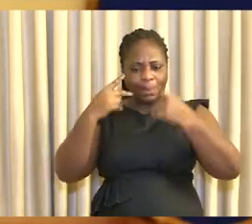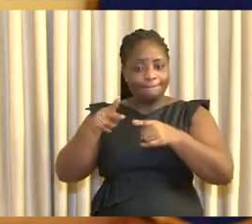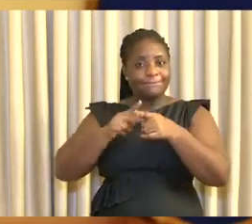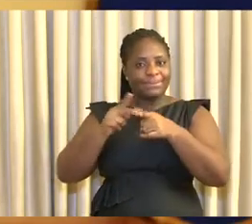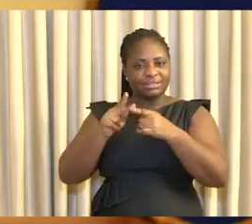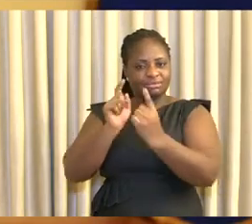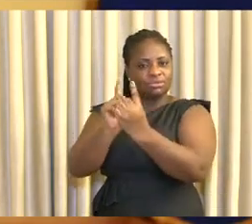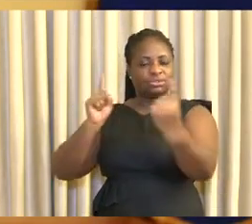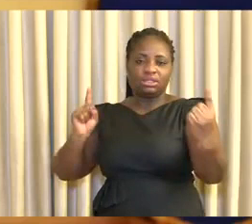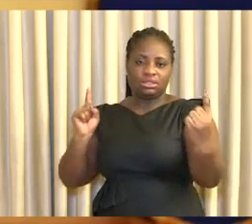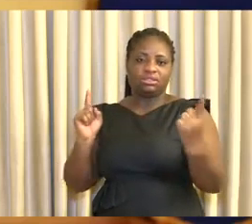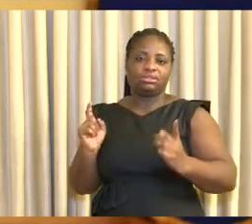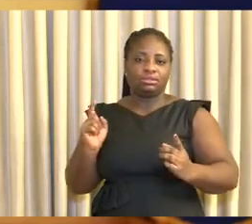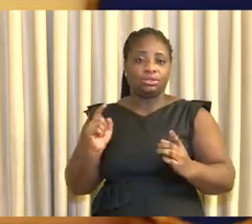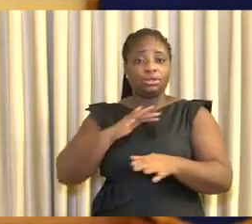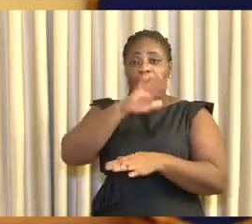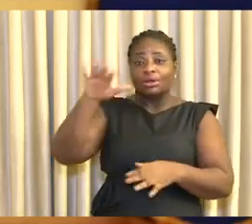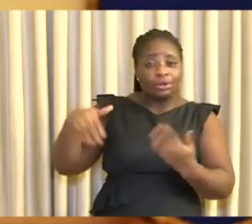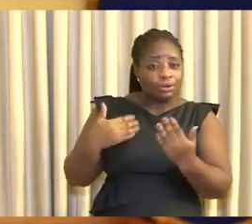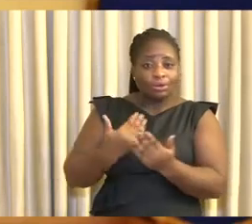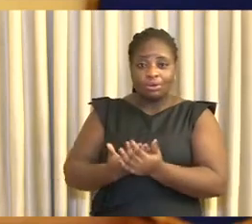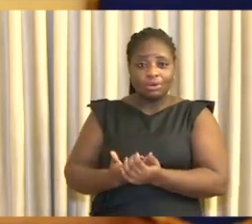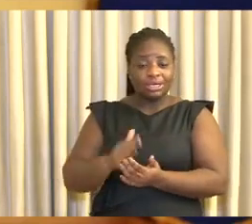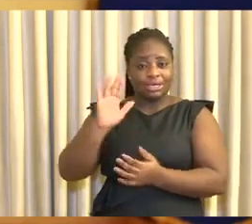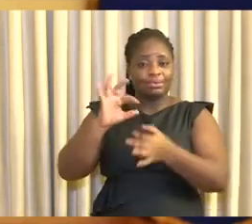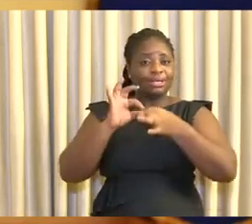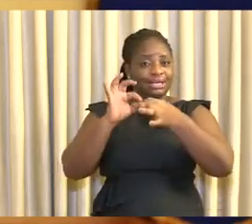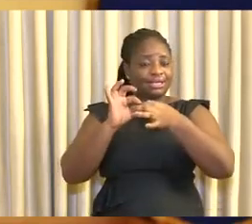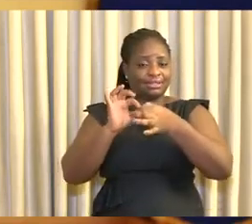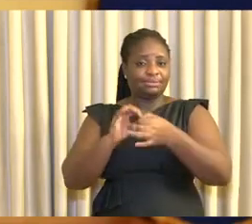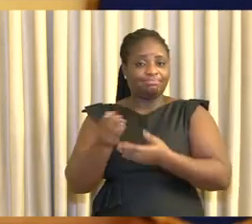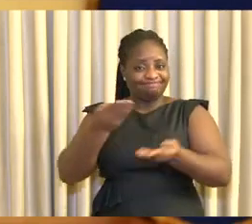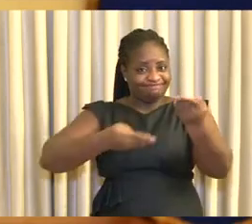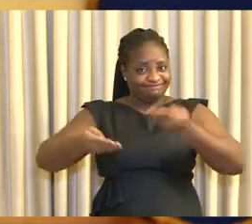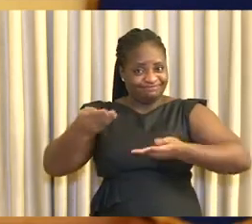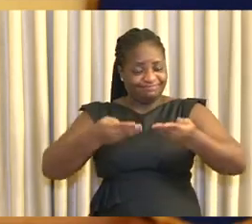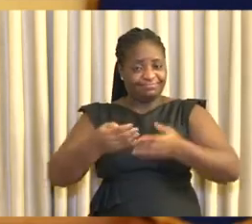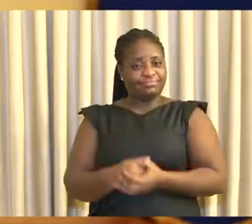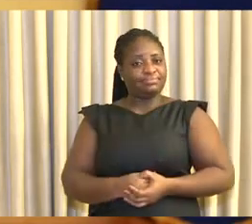masks, and practice social discipline in all of our engagements.